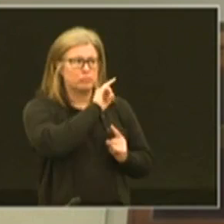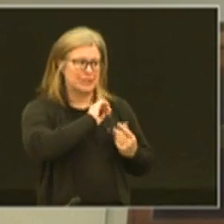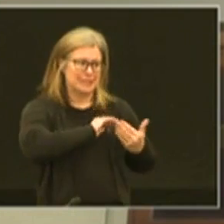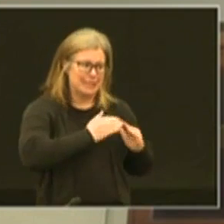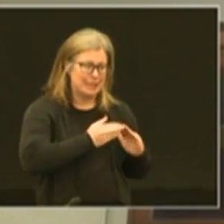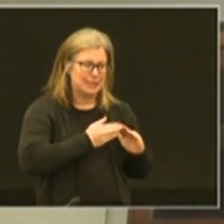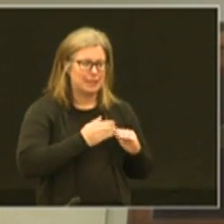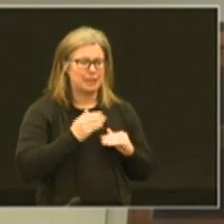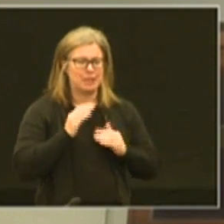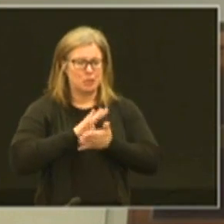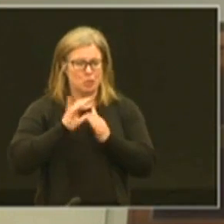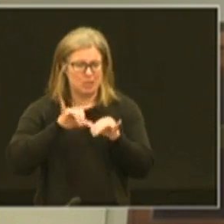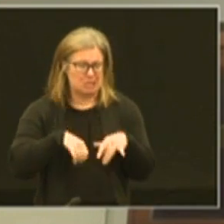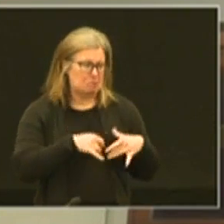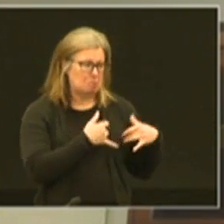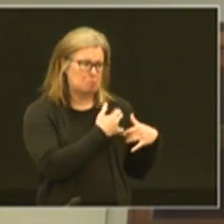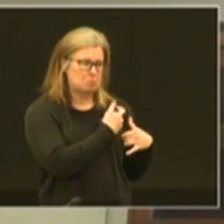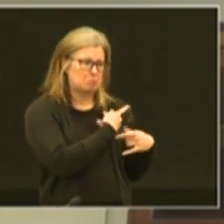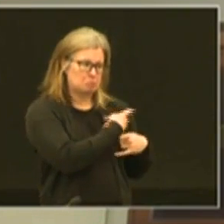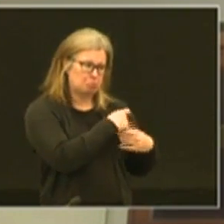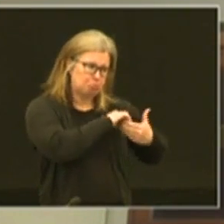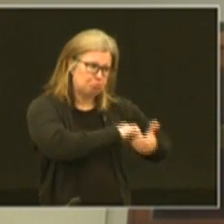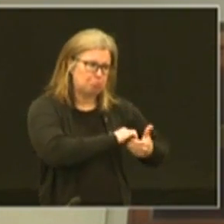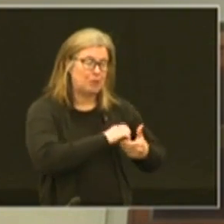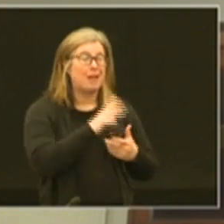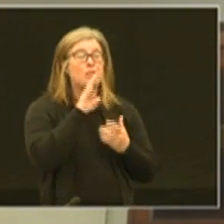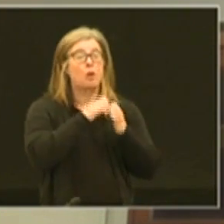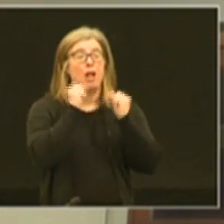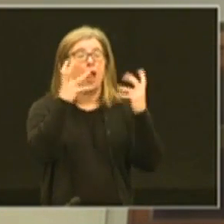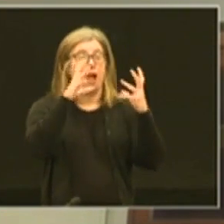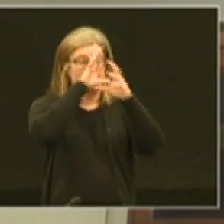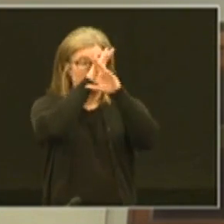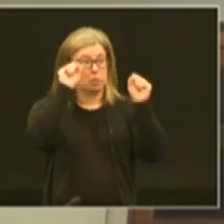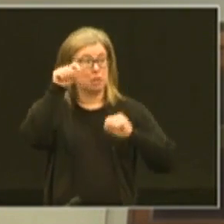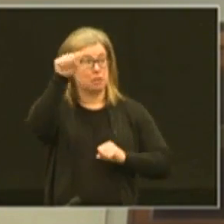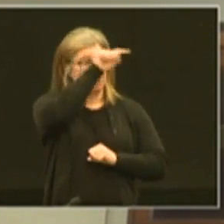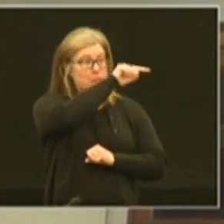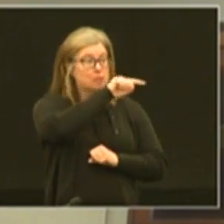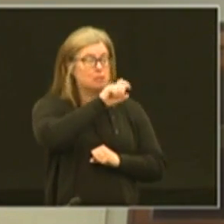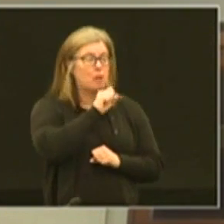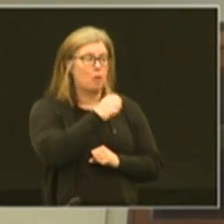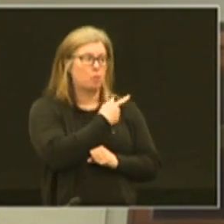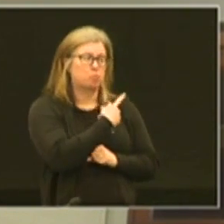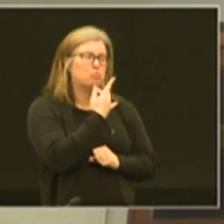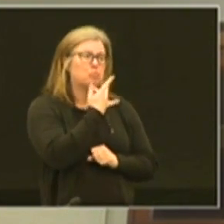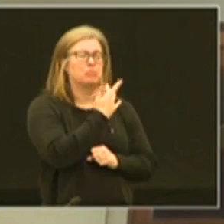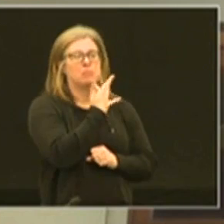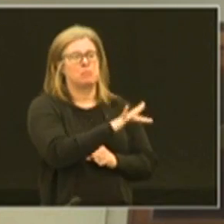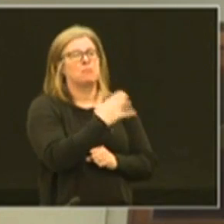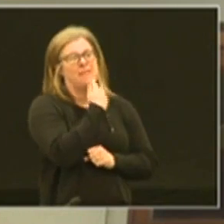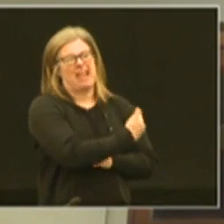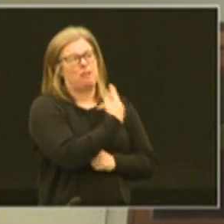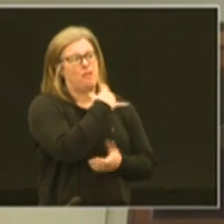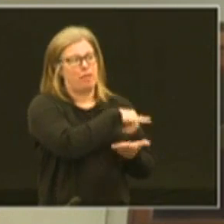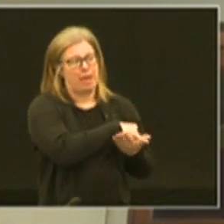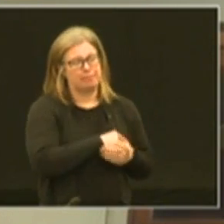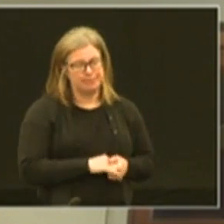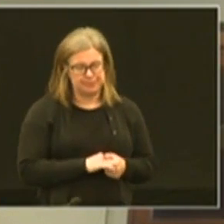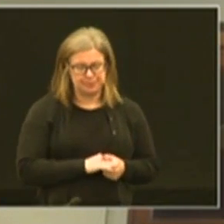and a school system in America. And I talked to a lot of superintendents out there so we're very thankful for that.